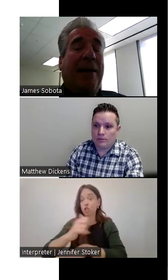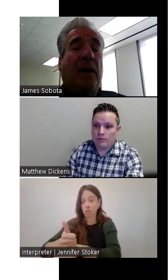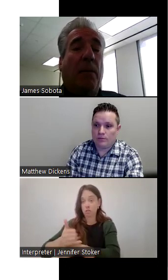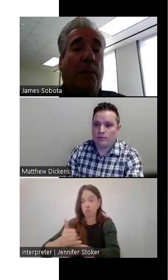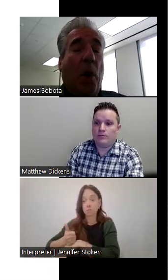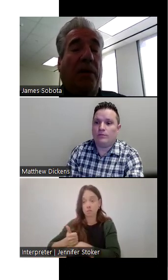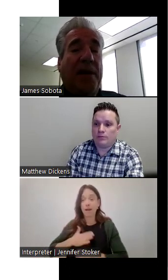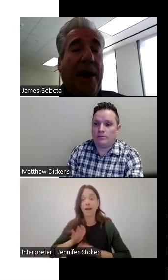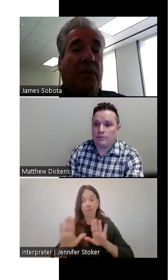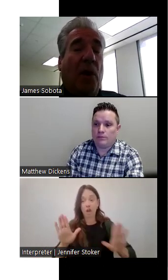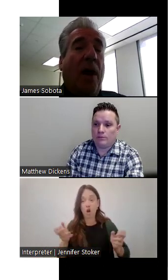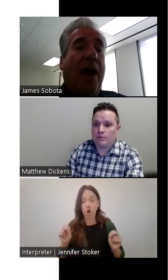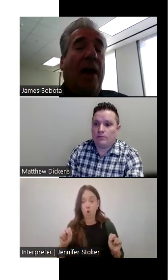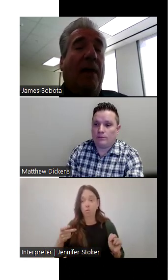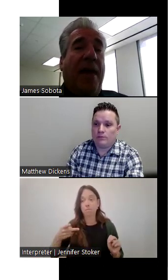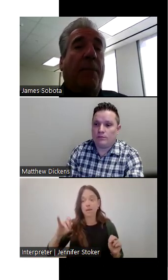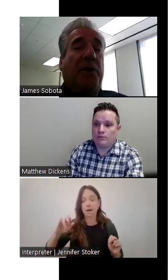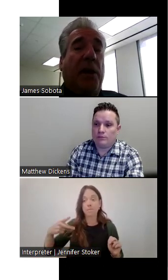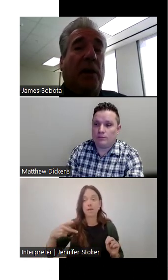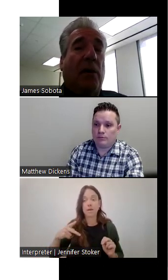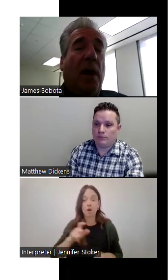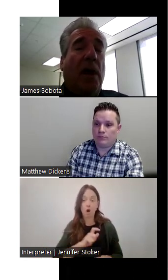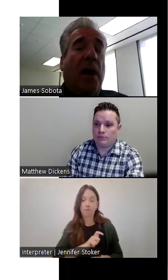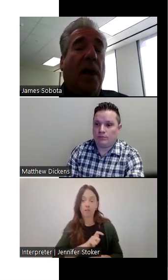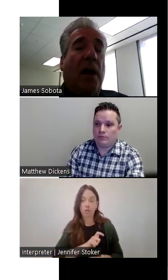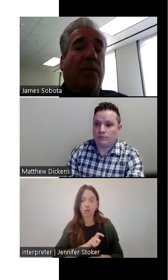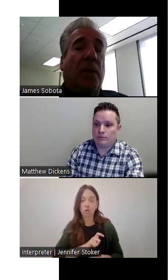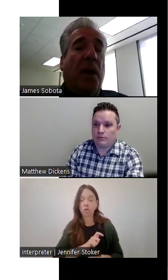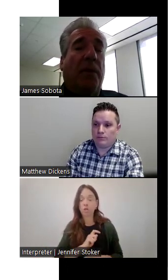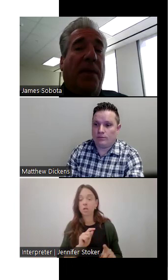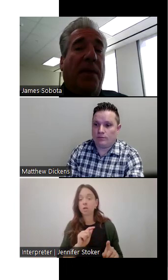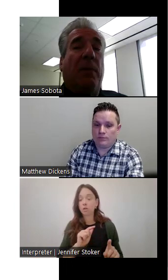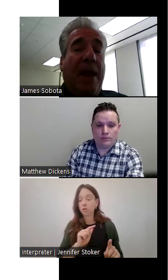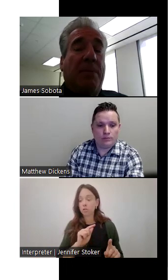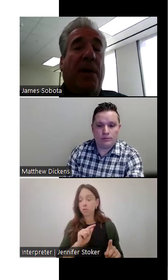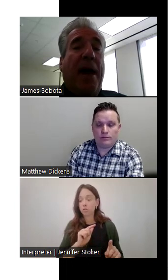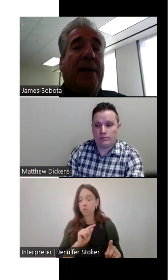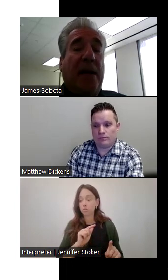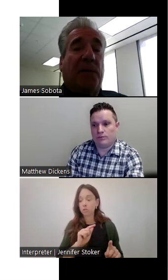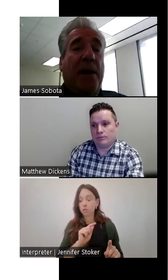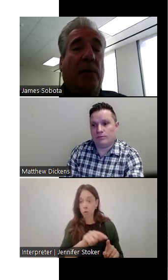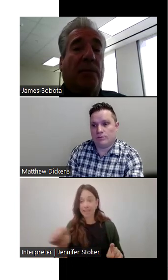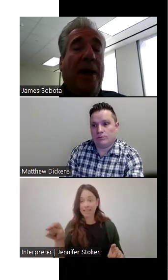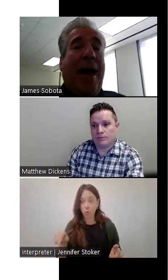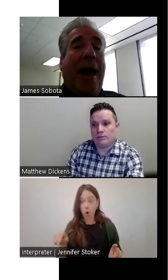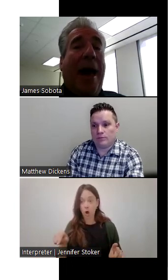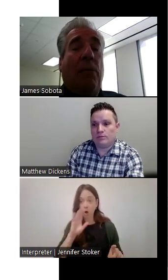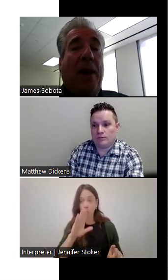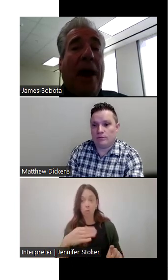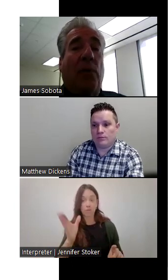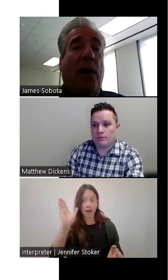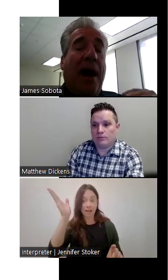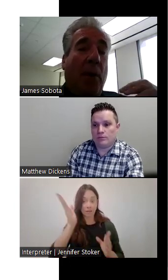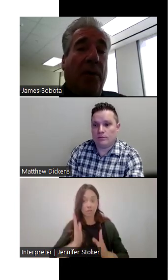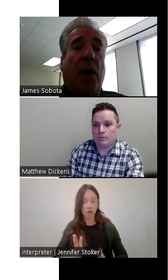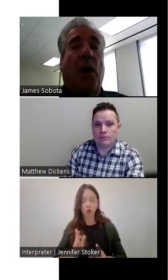in that part of the town. So that particular, uh, they, they provide guest speakers, but I,